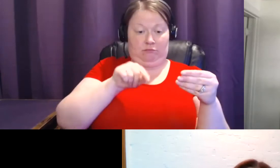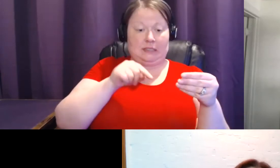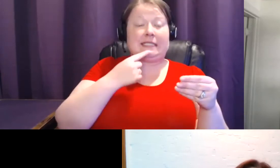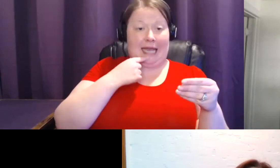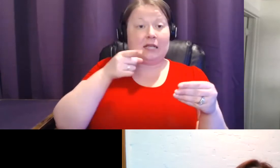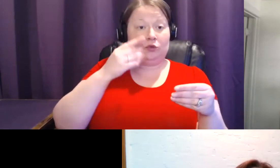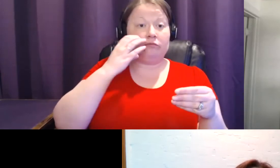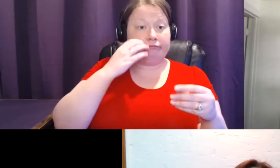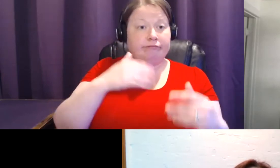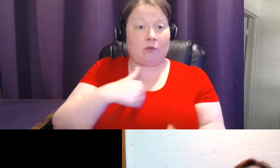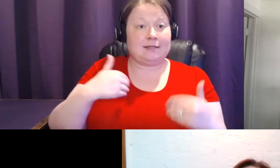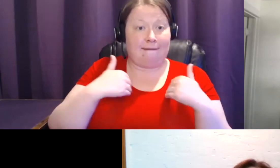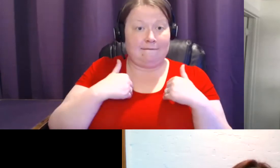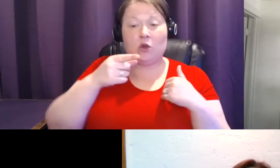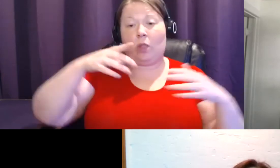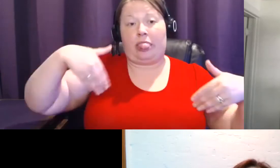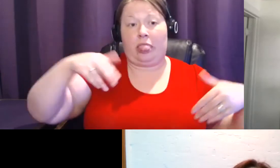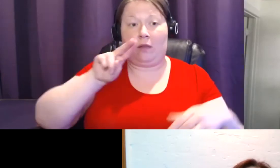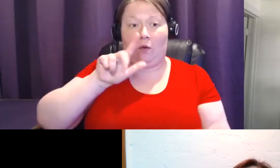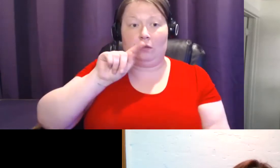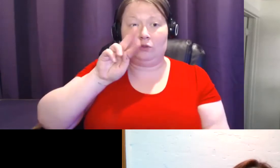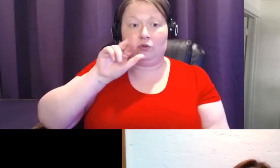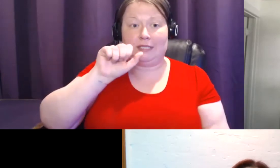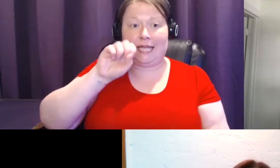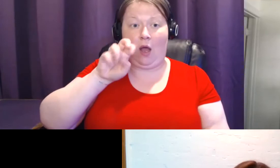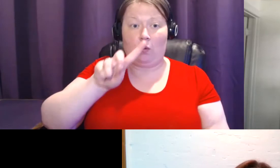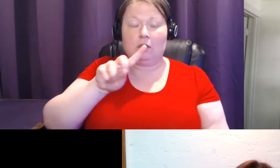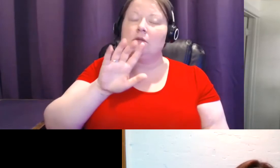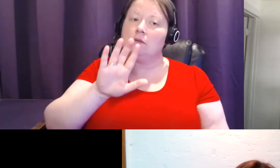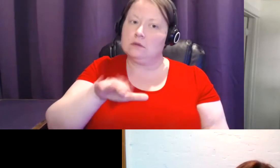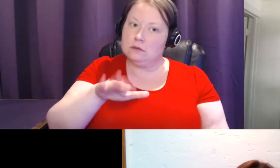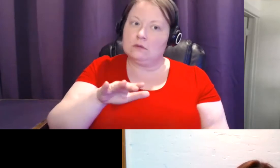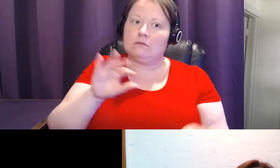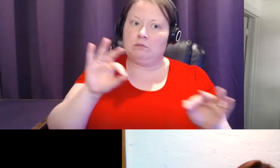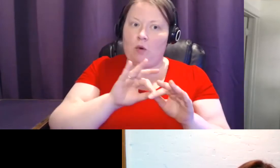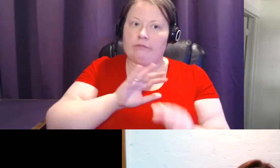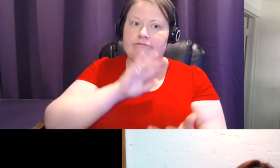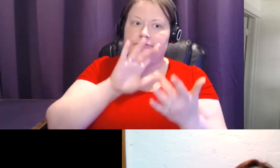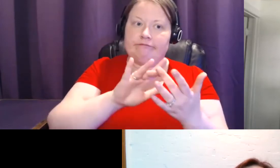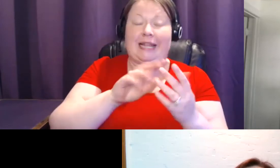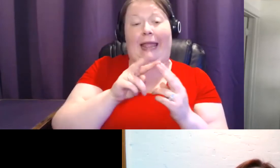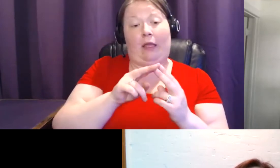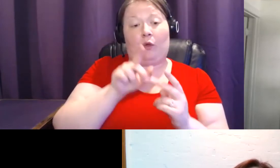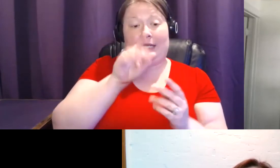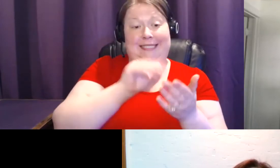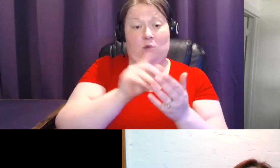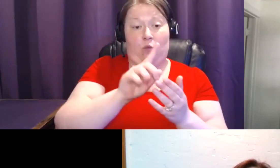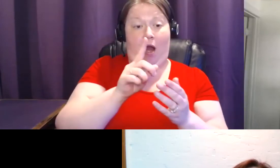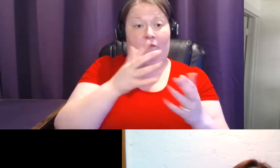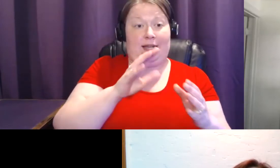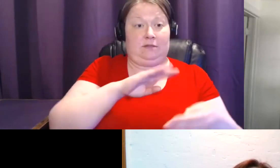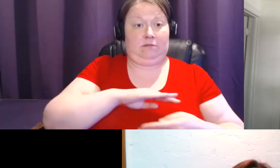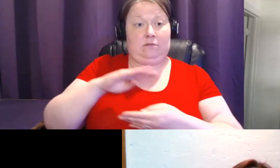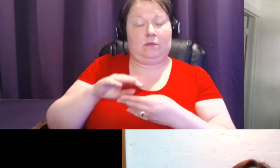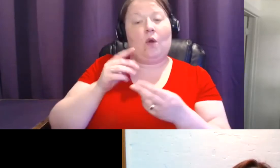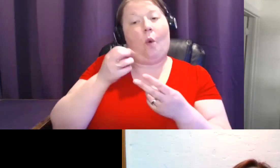had a breast ultrasound. Make sure that you reach out either to the center that you went to or a center in your town